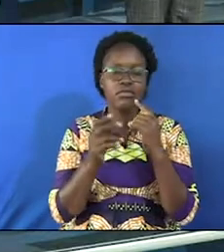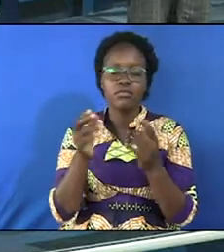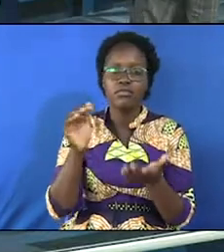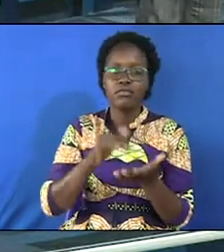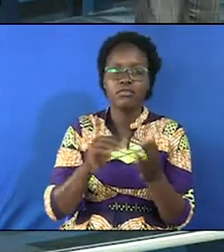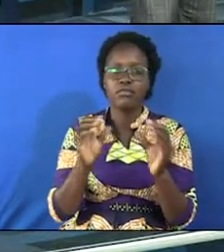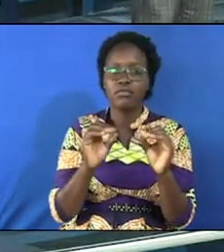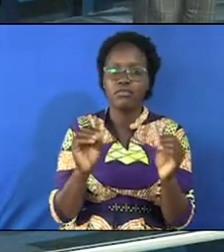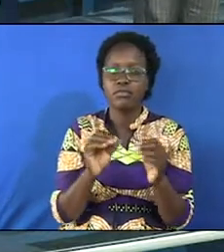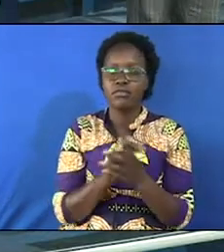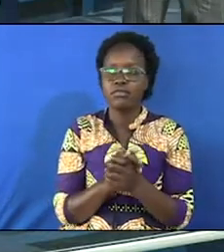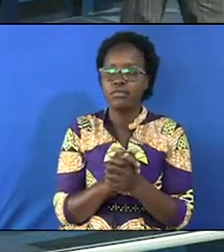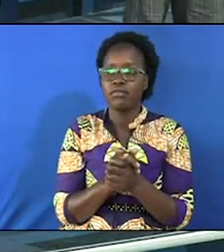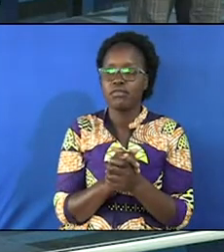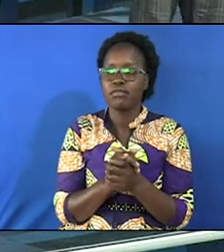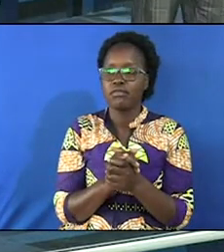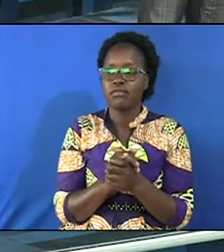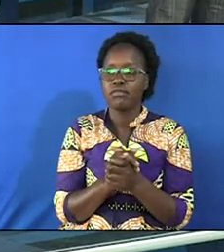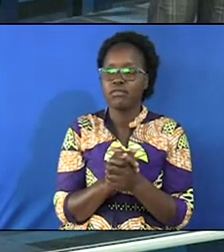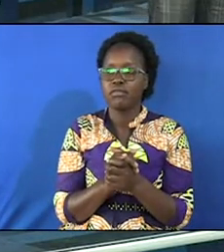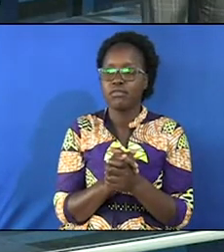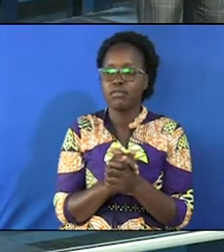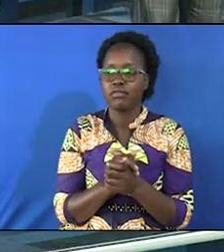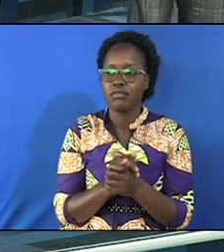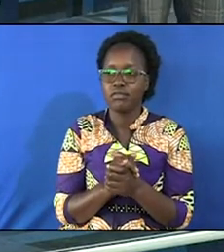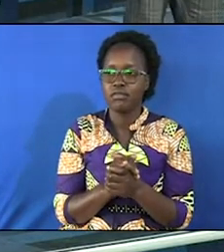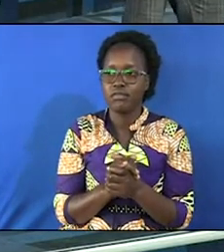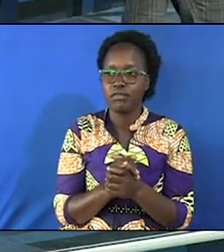you didn't get me so let me illustrate